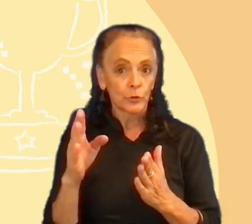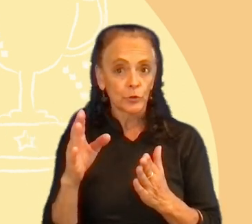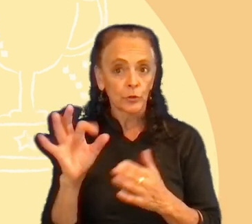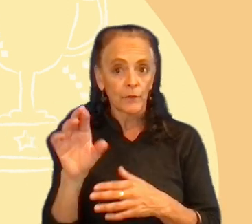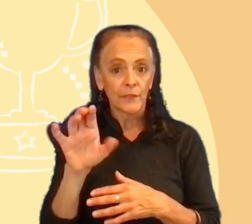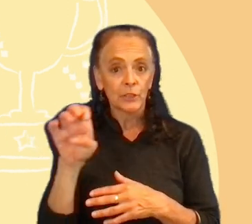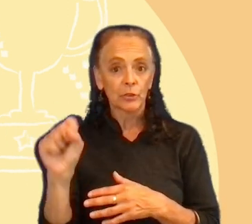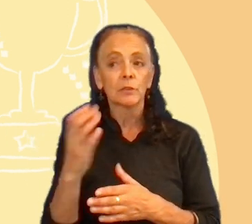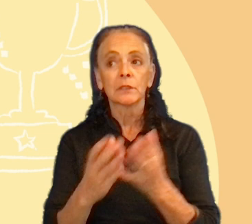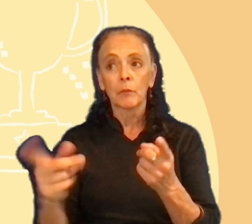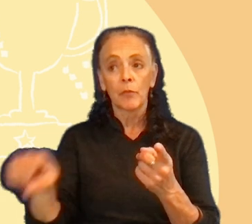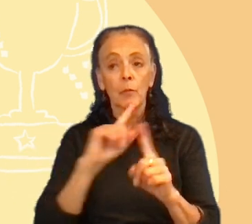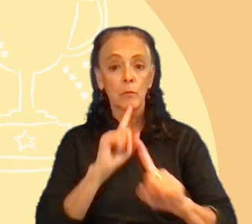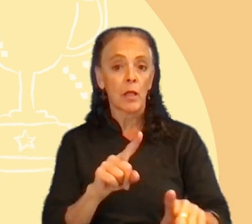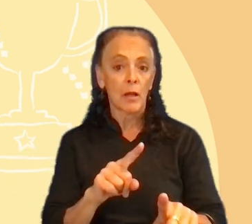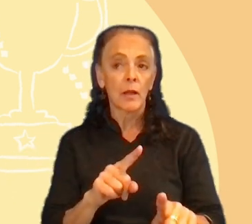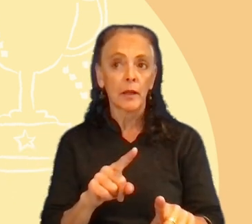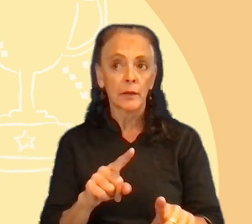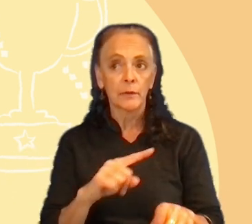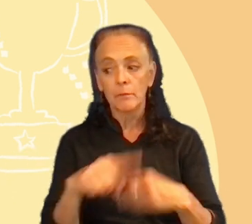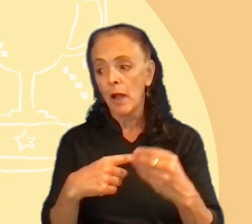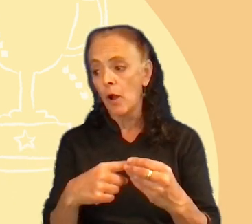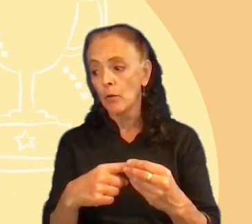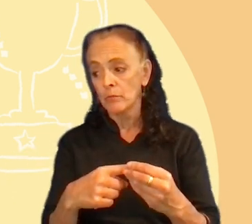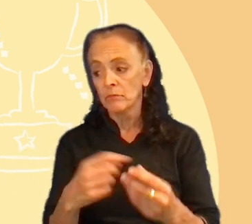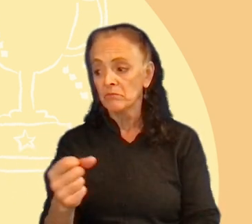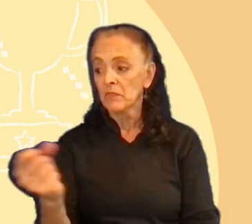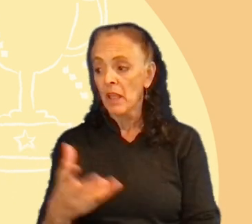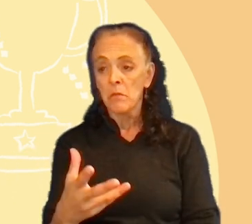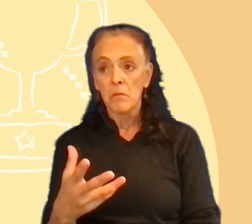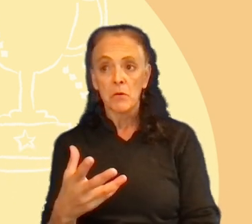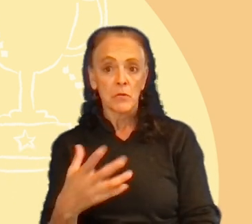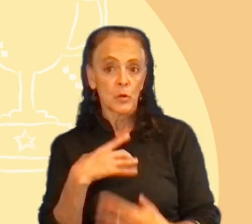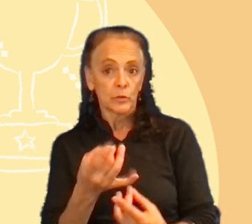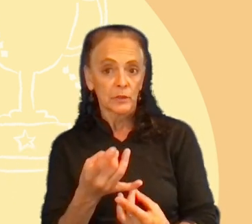some of them replied about some questions about the gamble that it's something that we are planning,